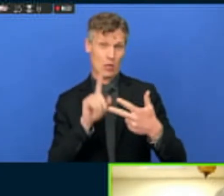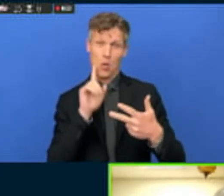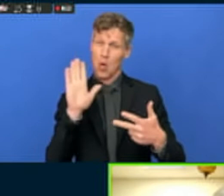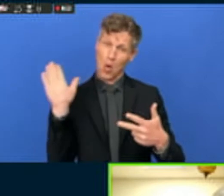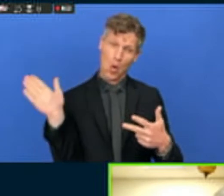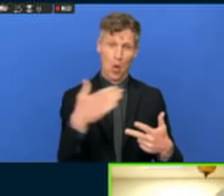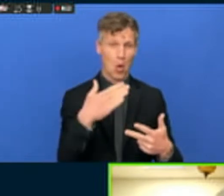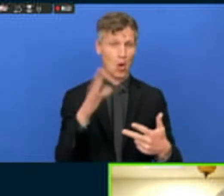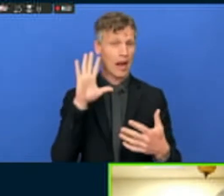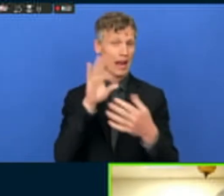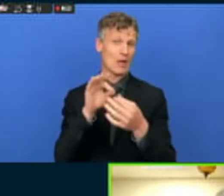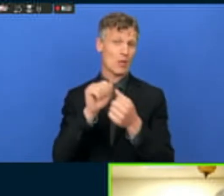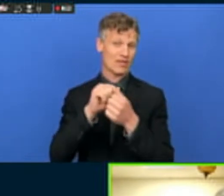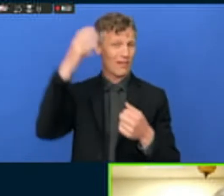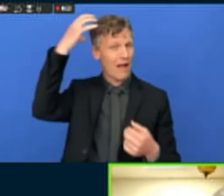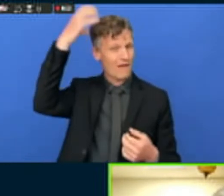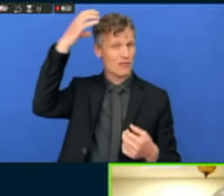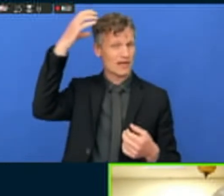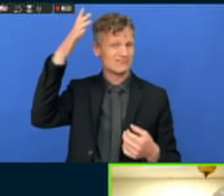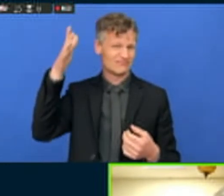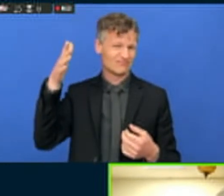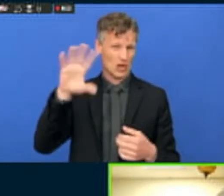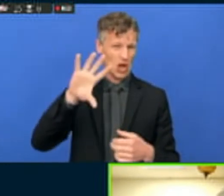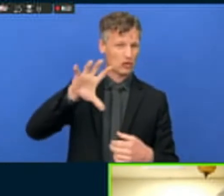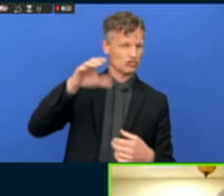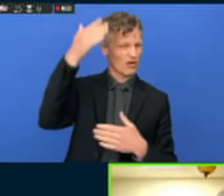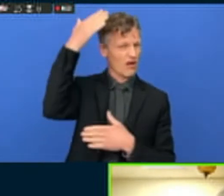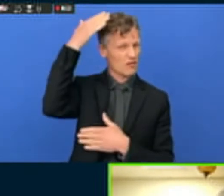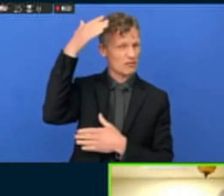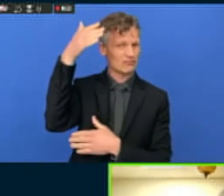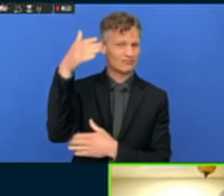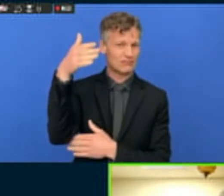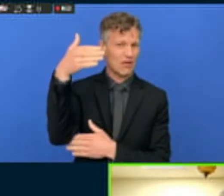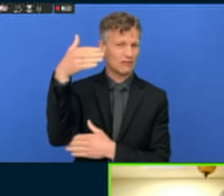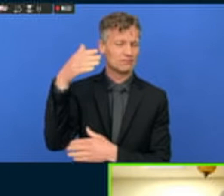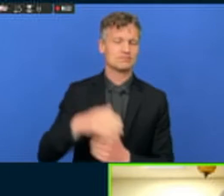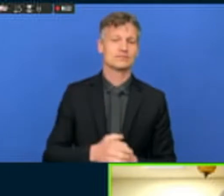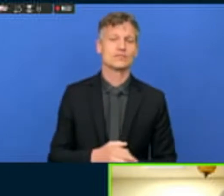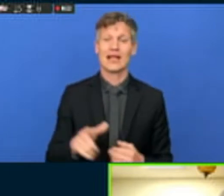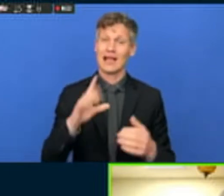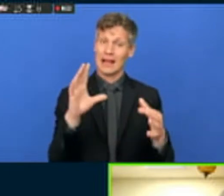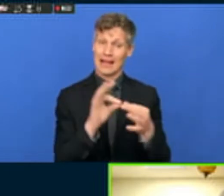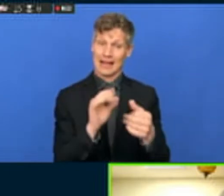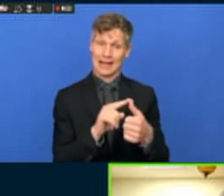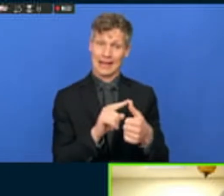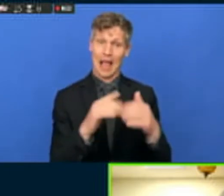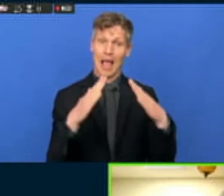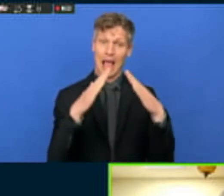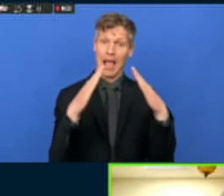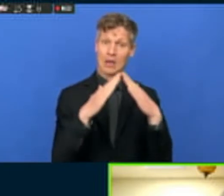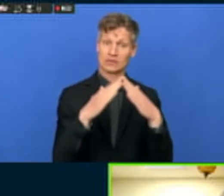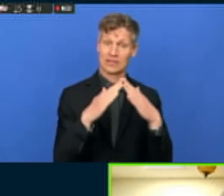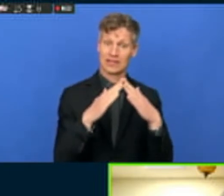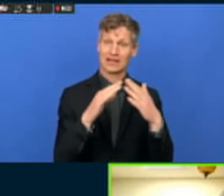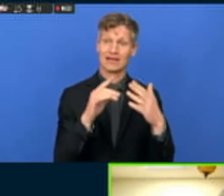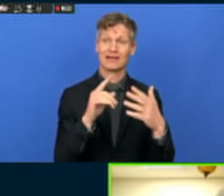First is to integrate housing and related basic services as a key element